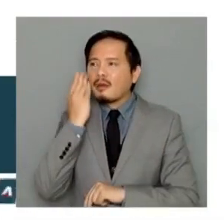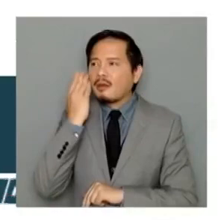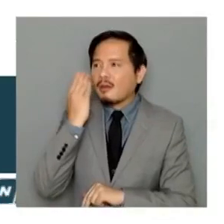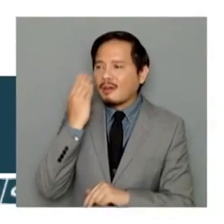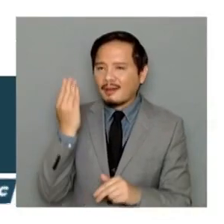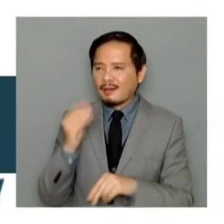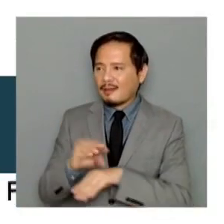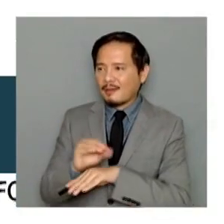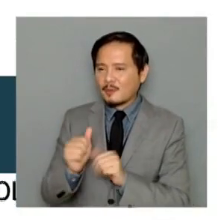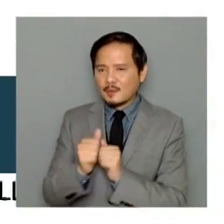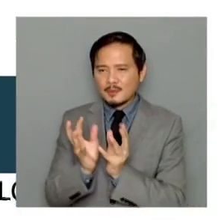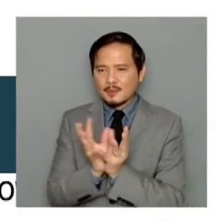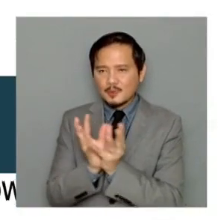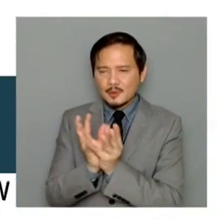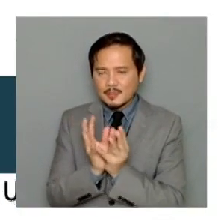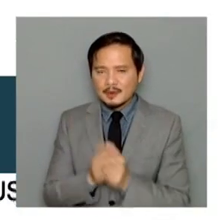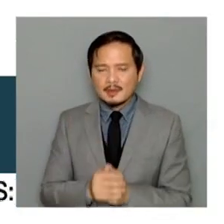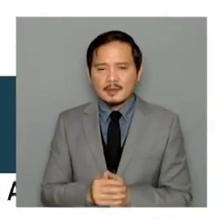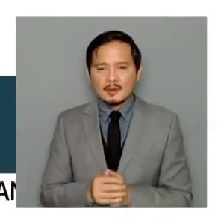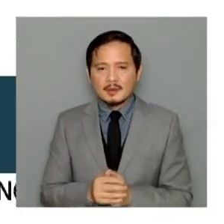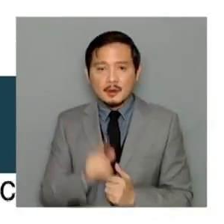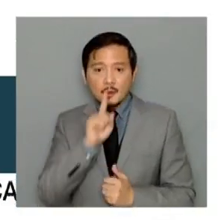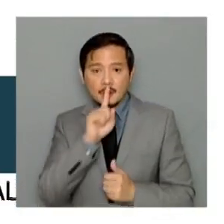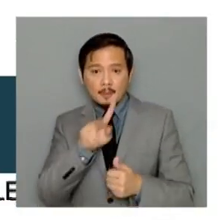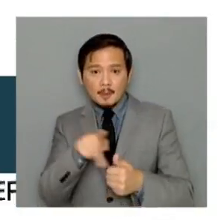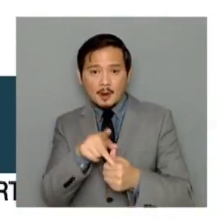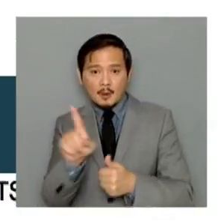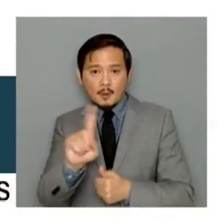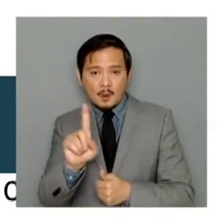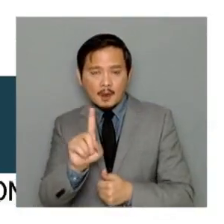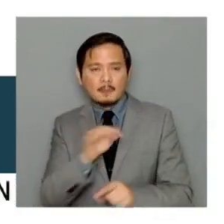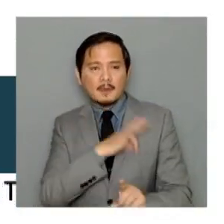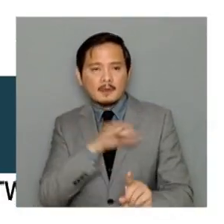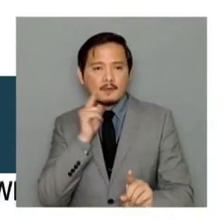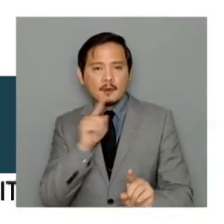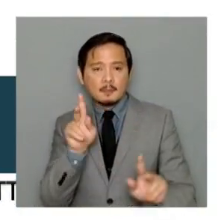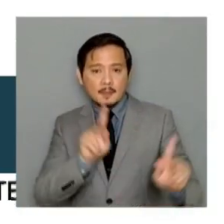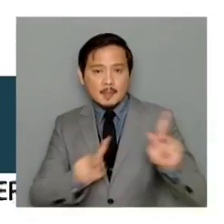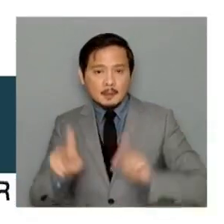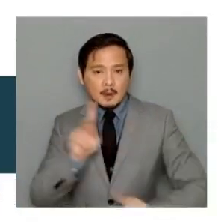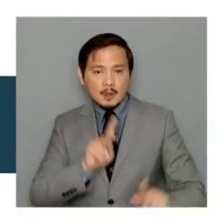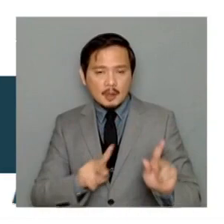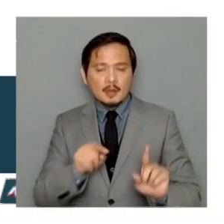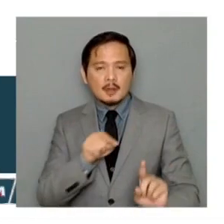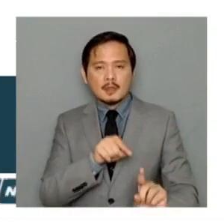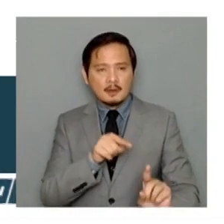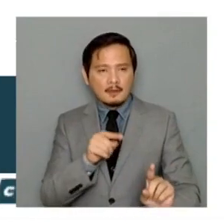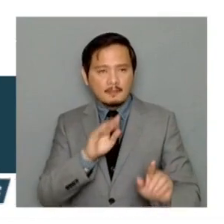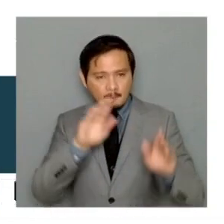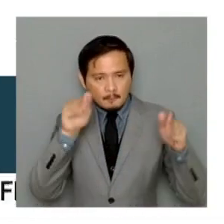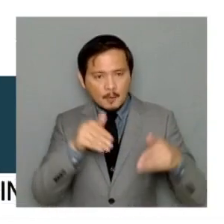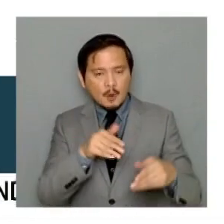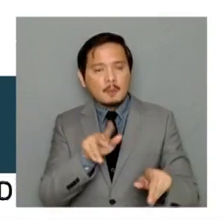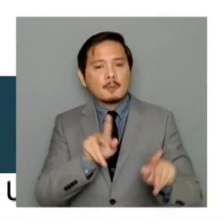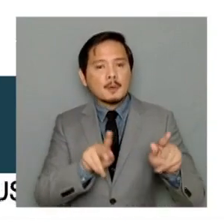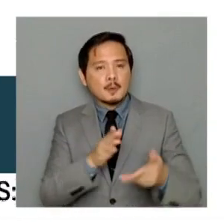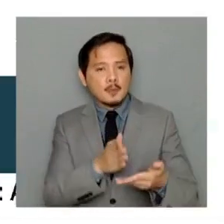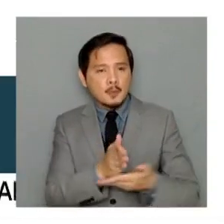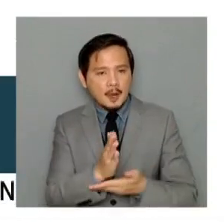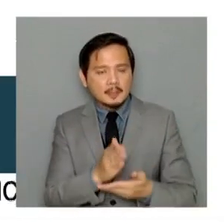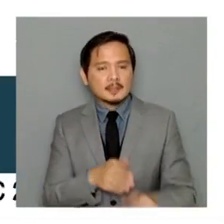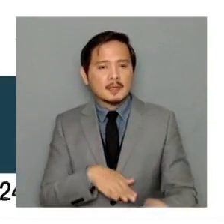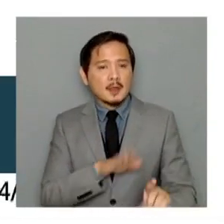And the priority should be people's consultations and people's rights in protecting the